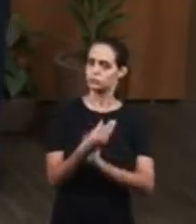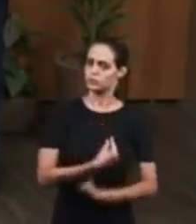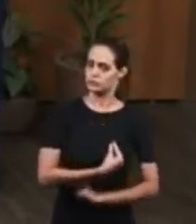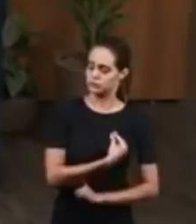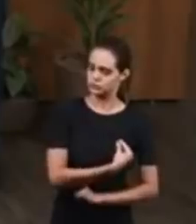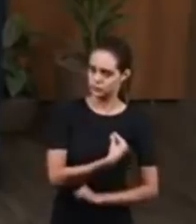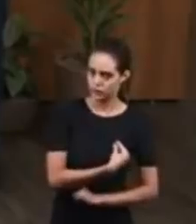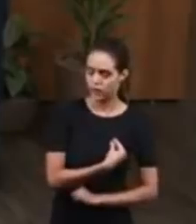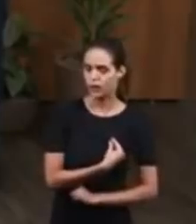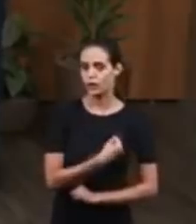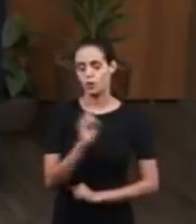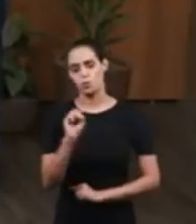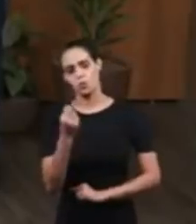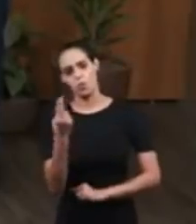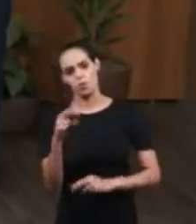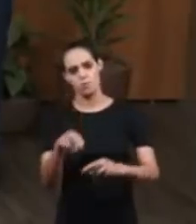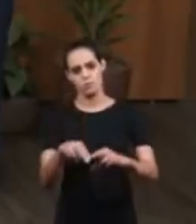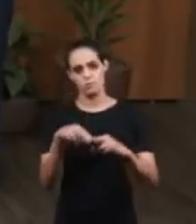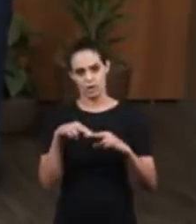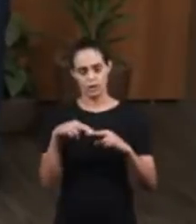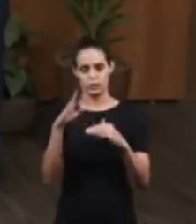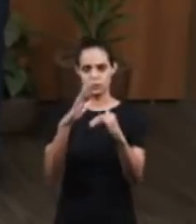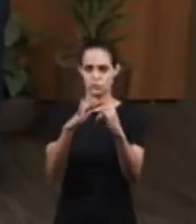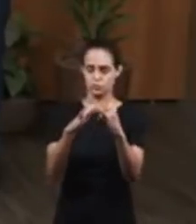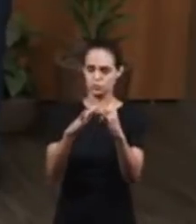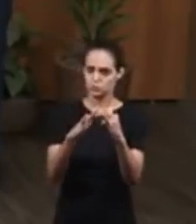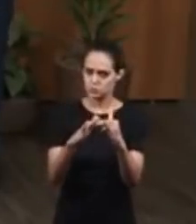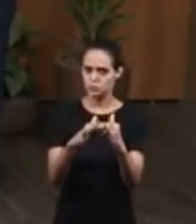Maybe a presencial service. Jesus.